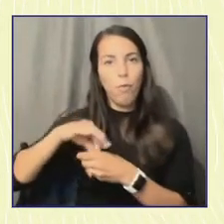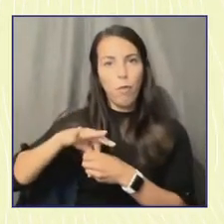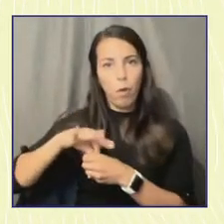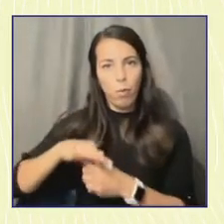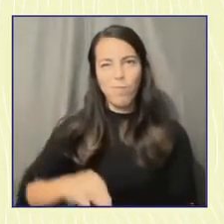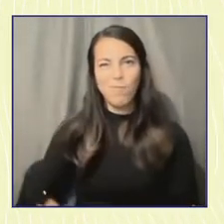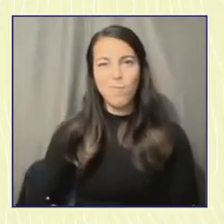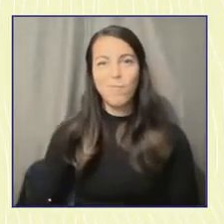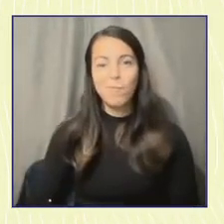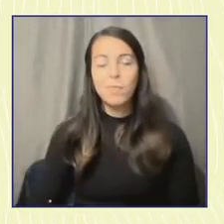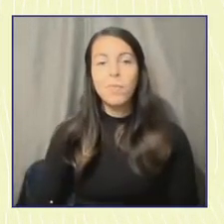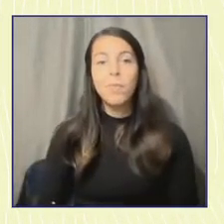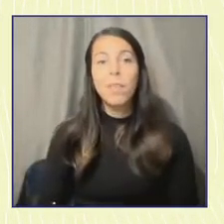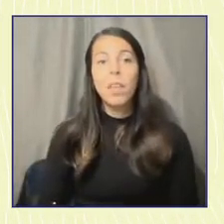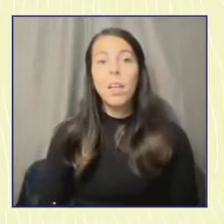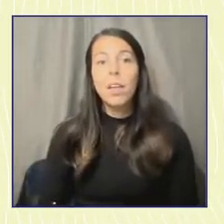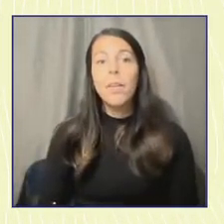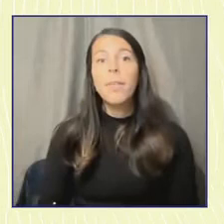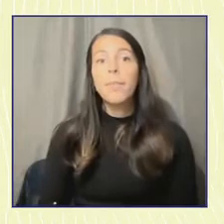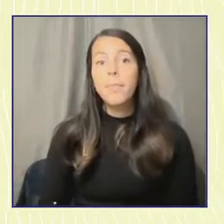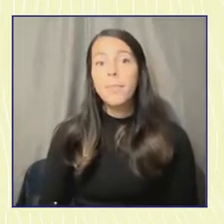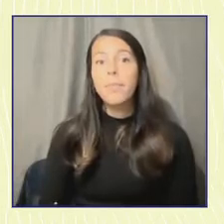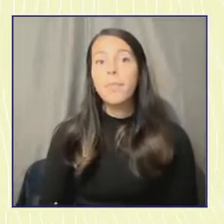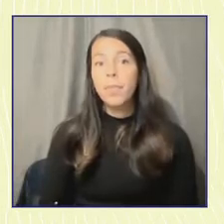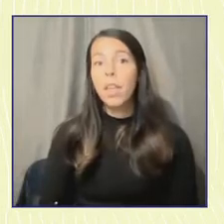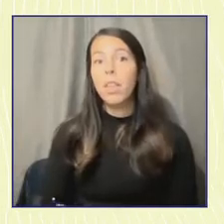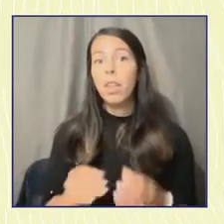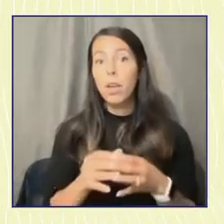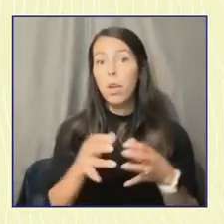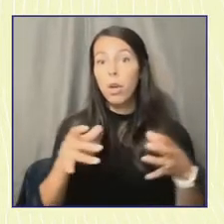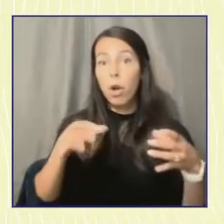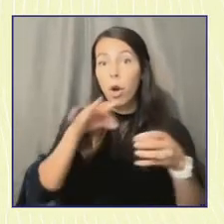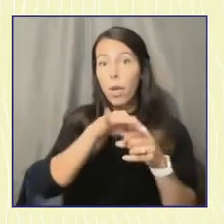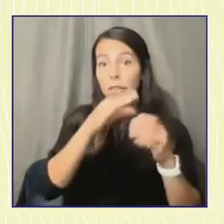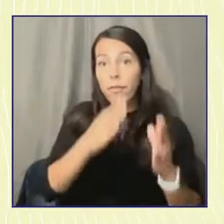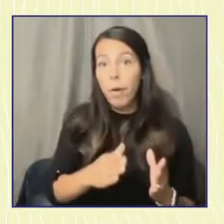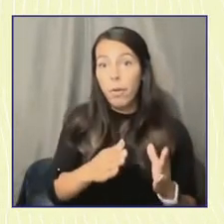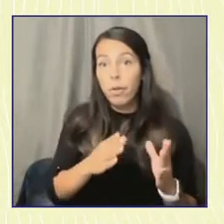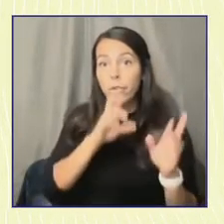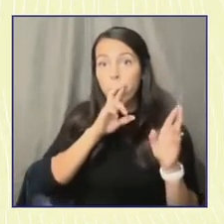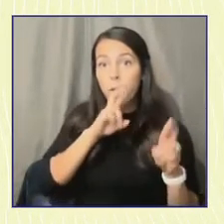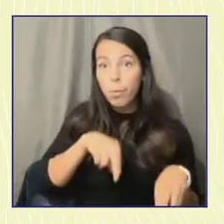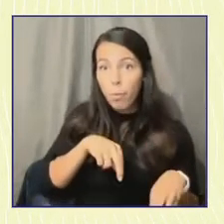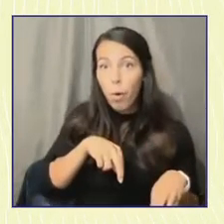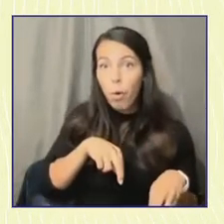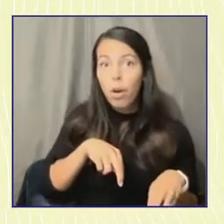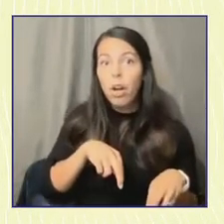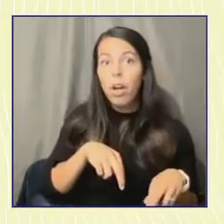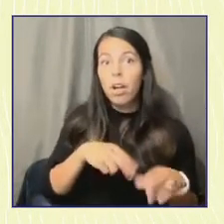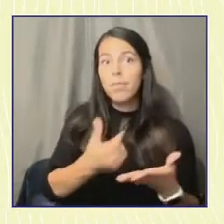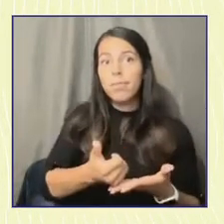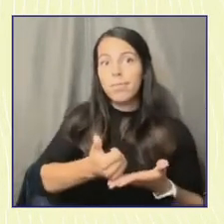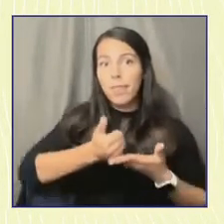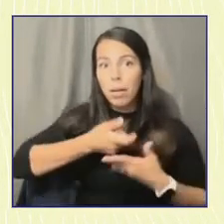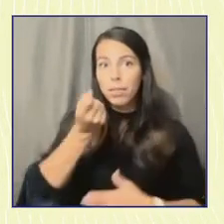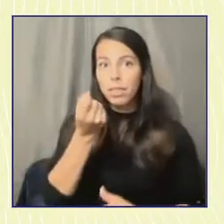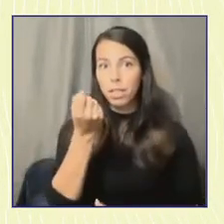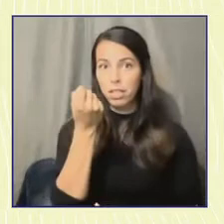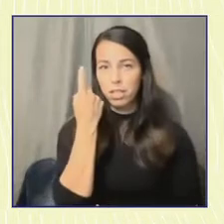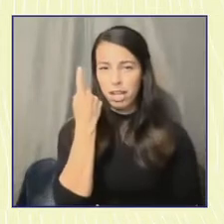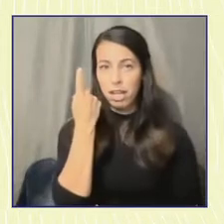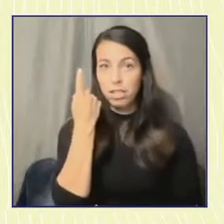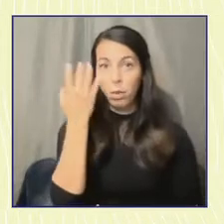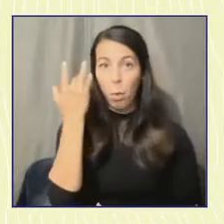growing voters report helps us understand because it documents the